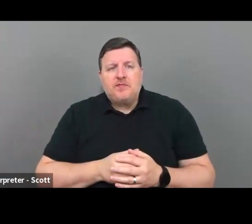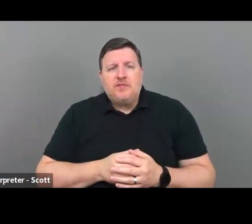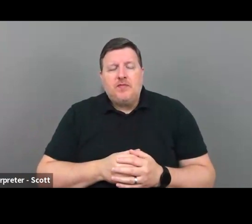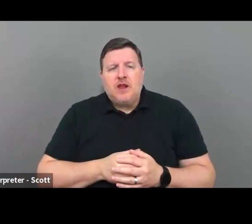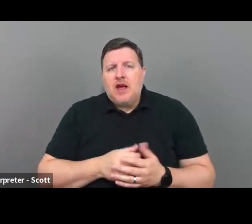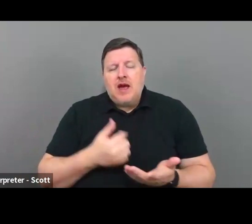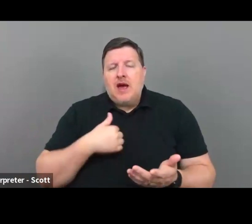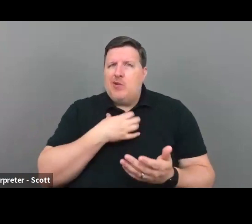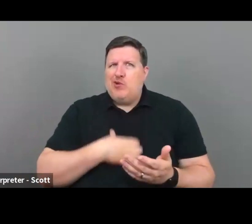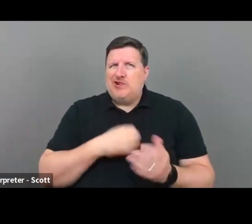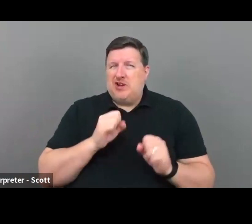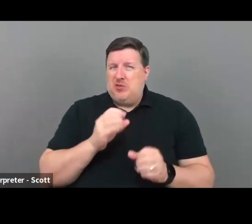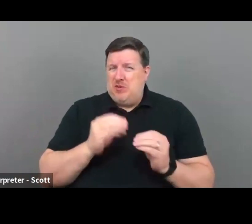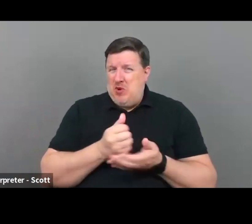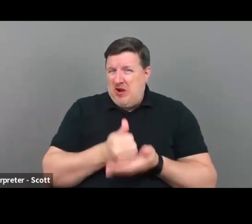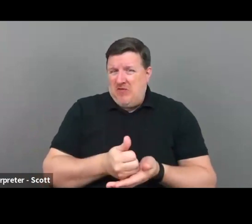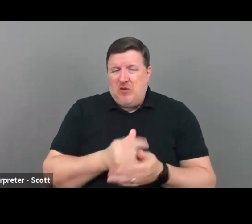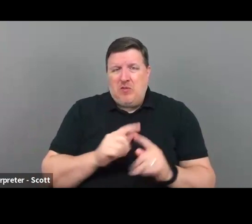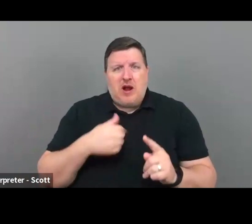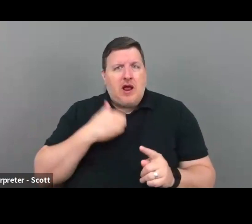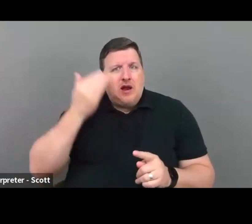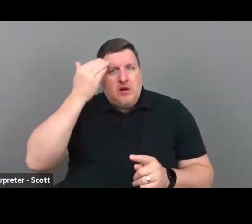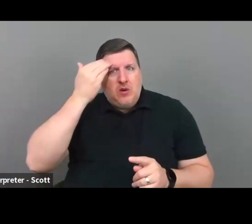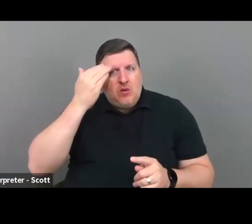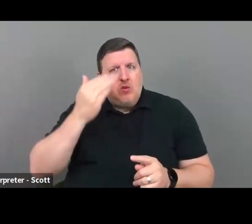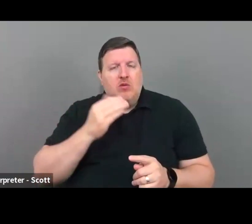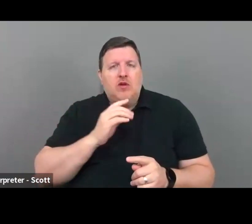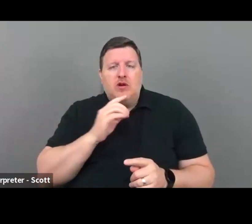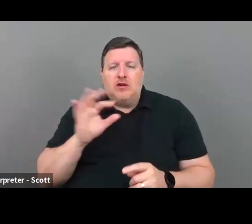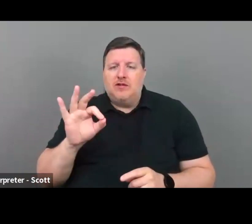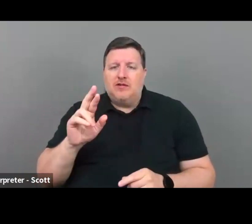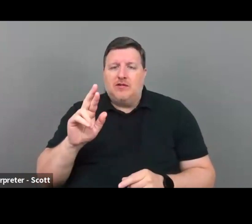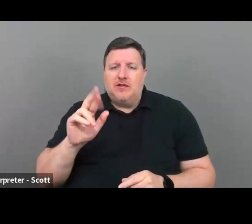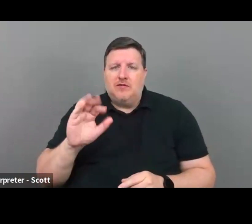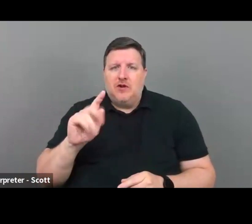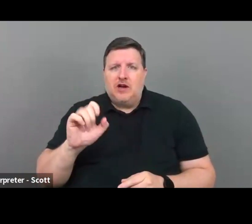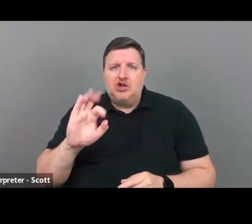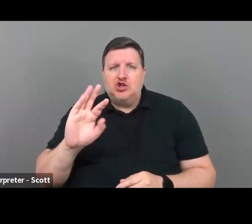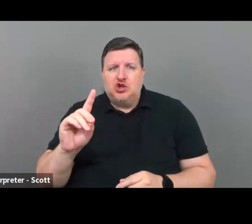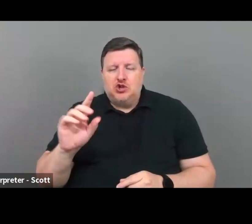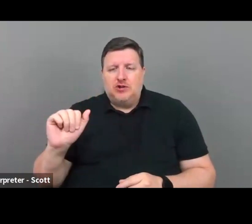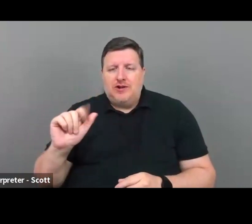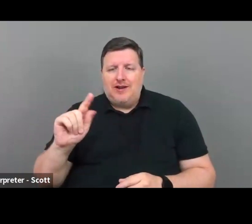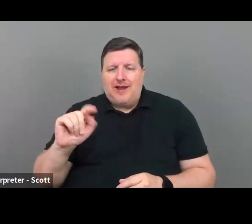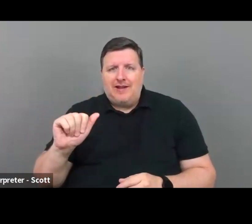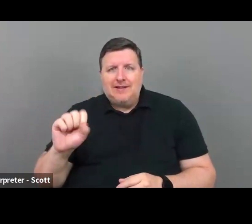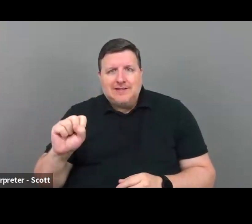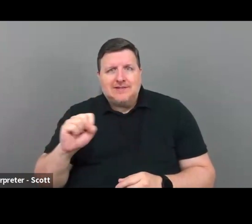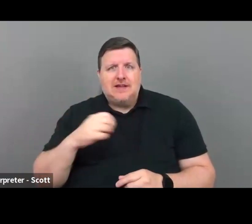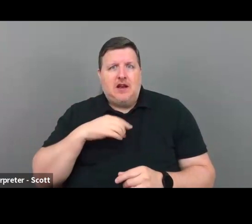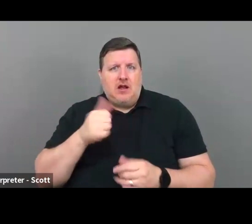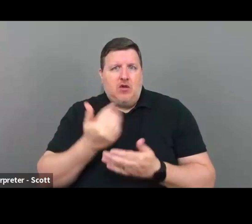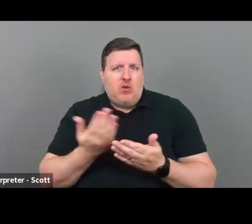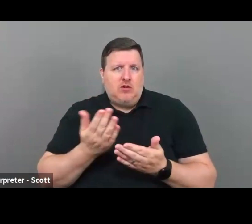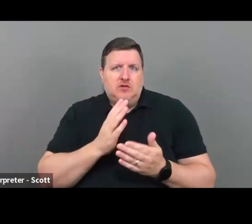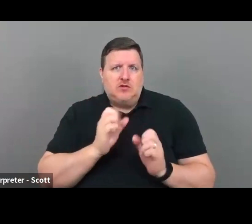yeah, I wish I could be more helpful, but I know that there's like a fractured Atlas and, um, some of the other ones that you can talk to,